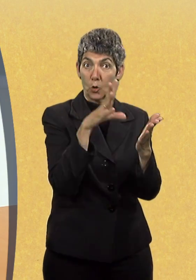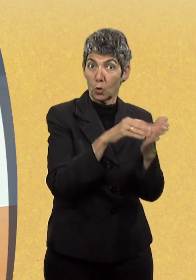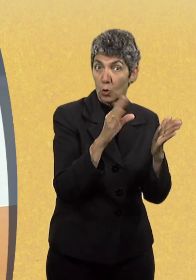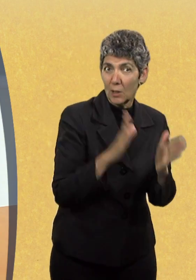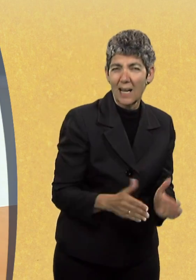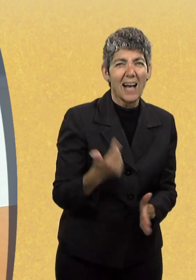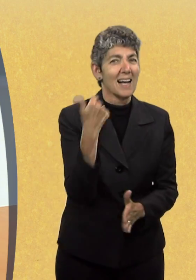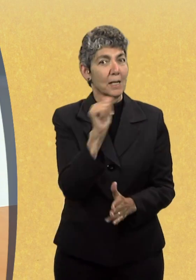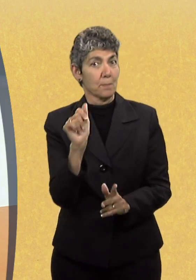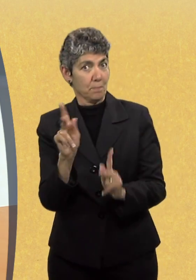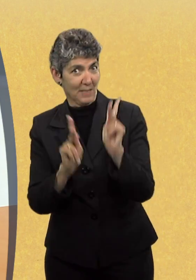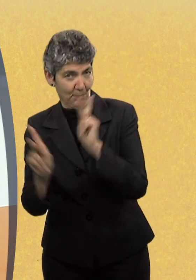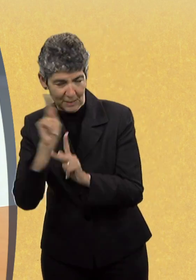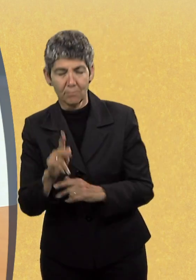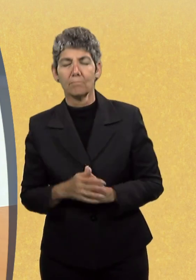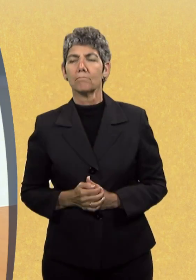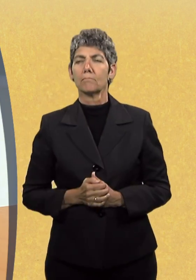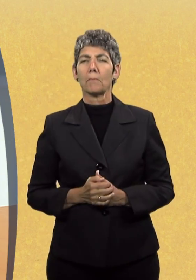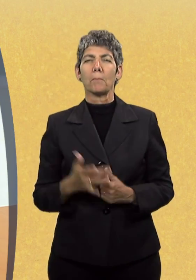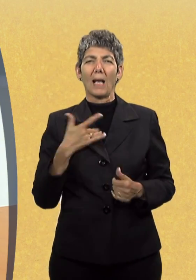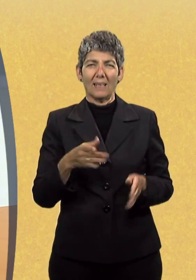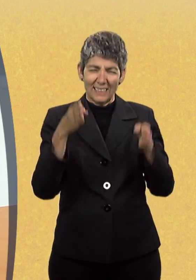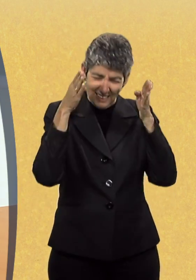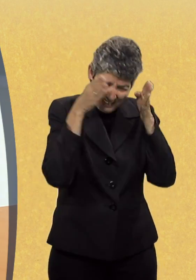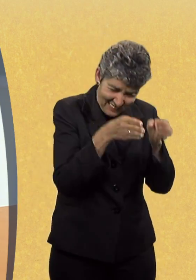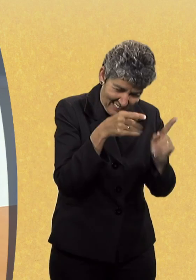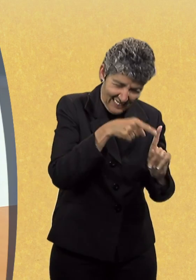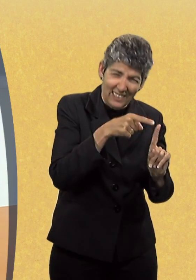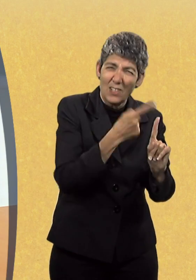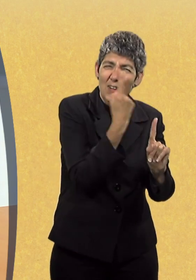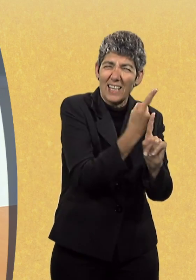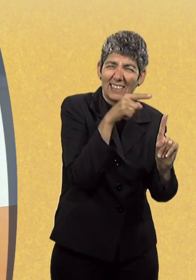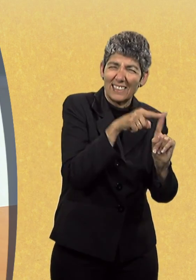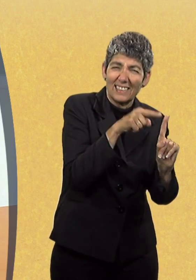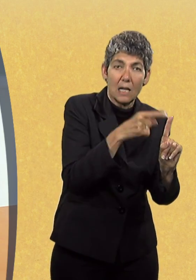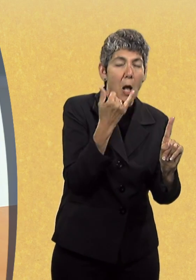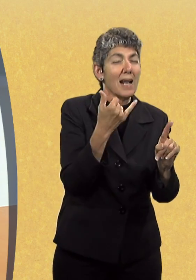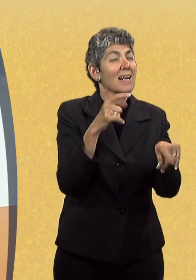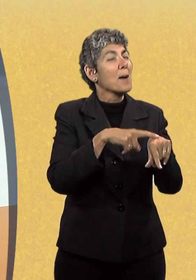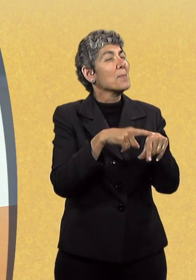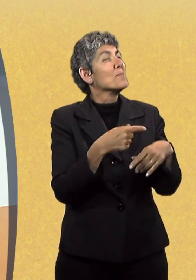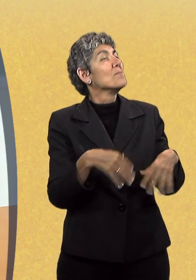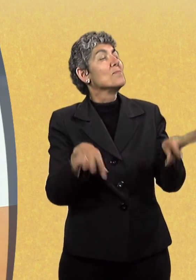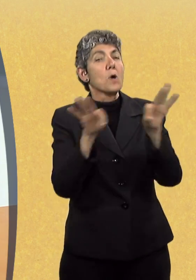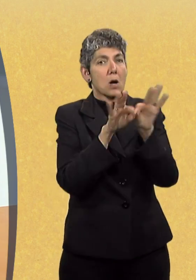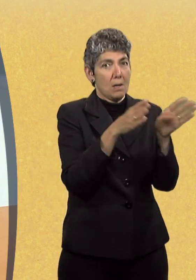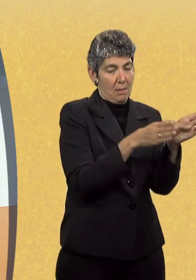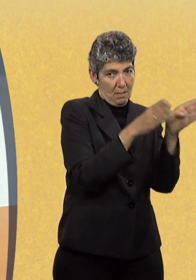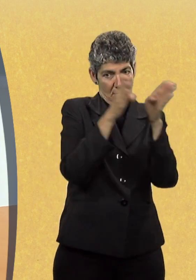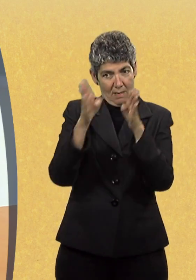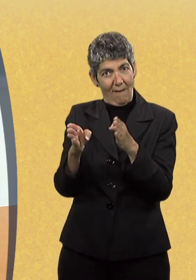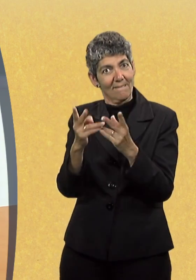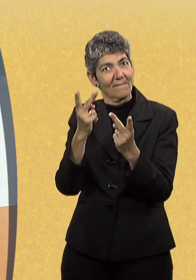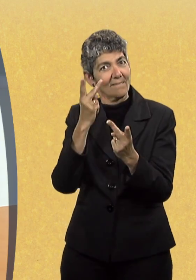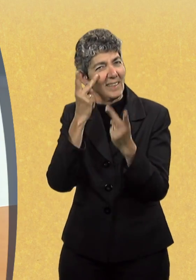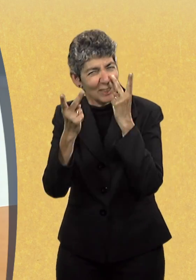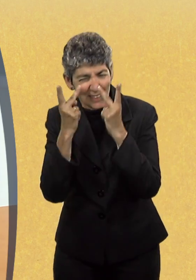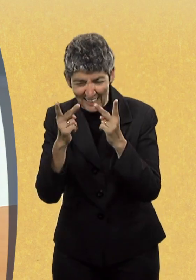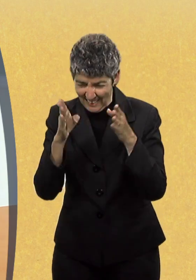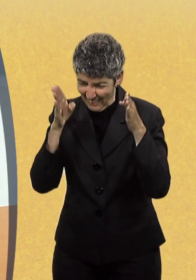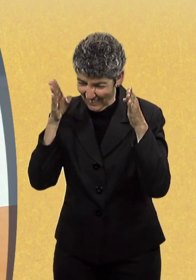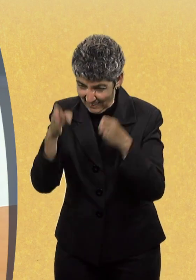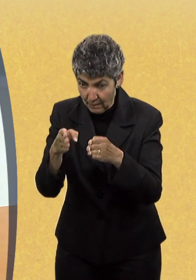can afford to all visual learners and to all people. It's almost as if only one